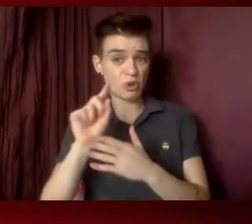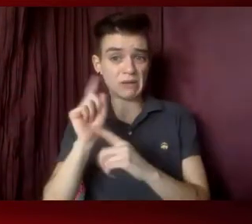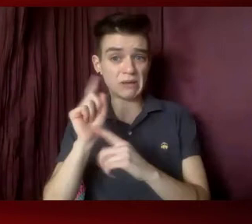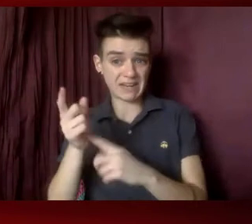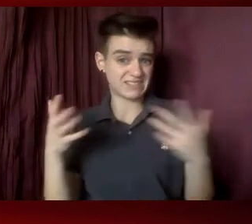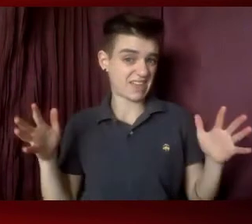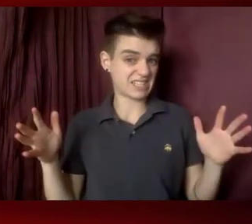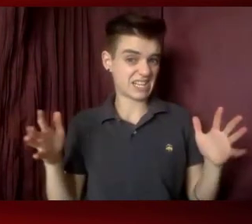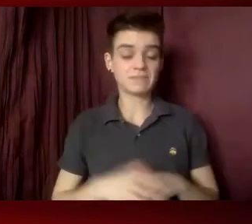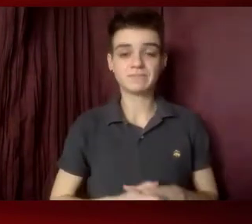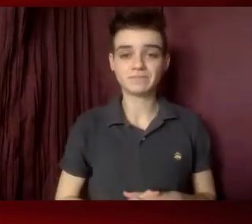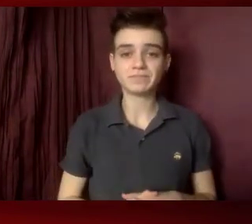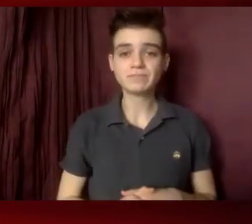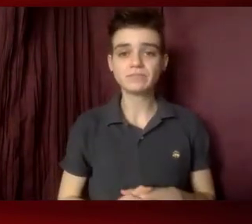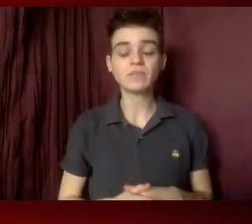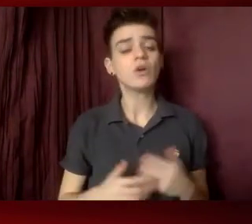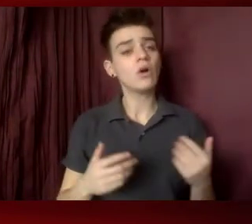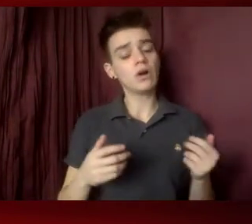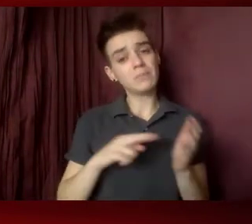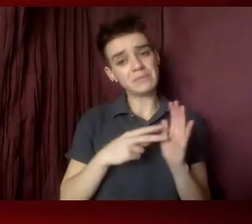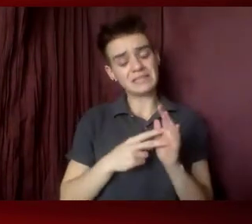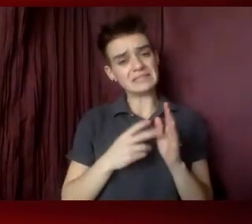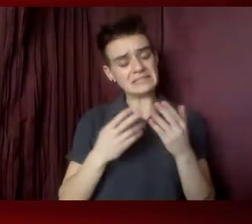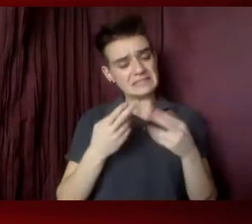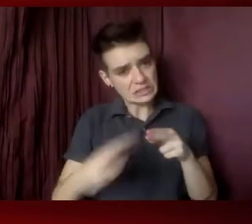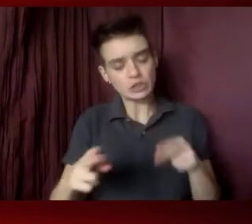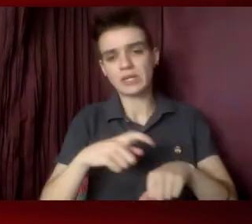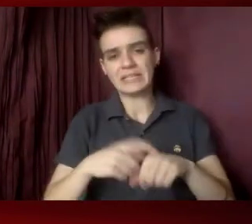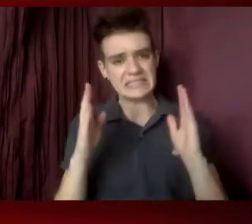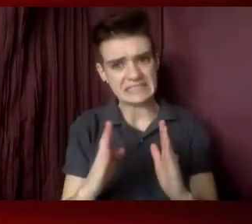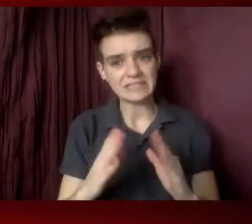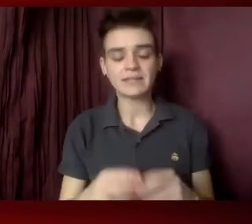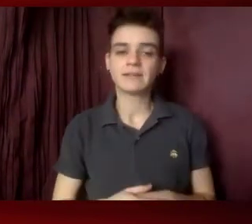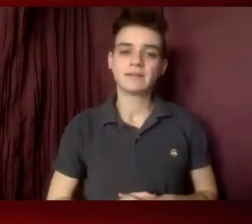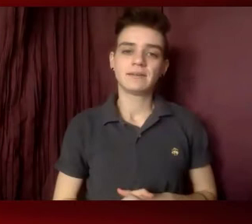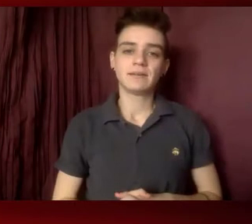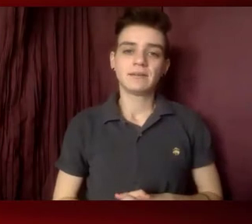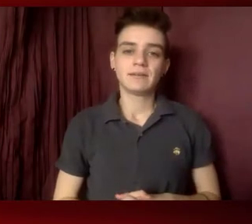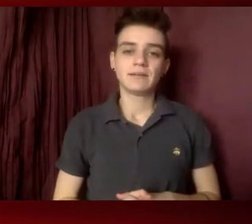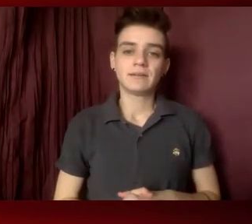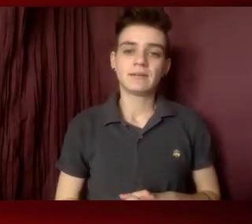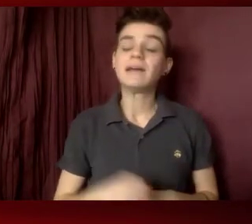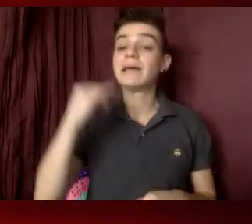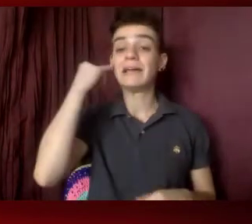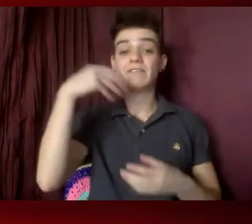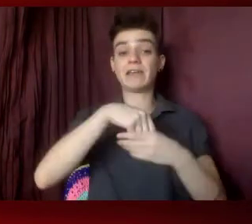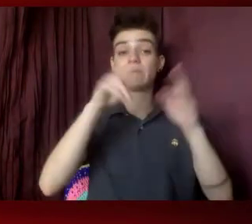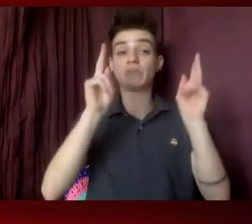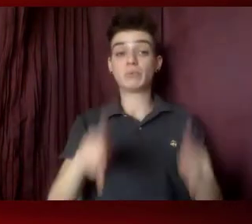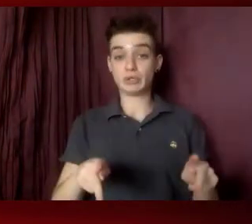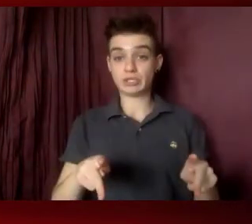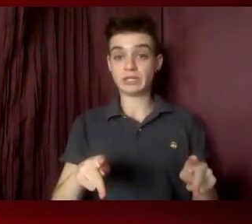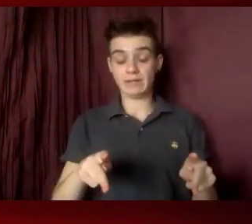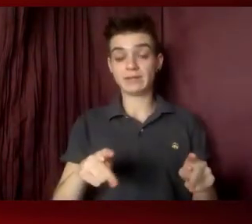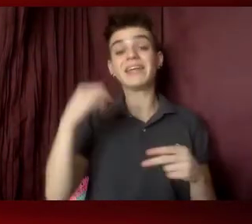per legislator. So you don't have a lot of time, especially if you have a large delegation. If the meetings are in person, if we were in